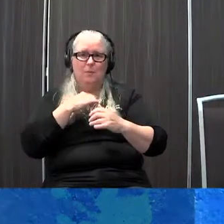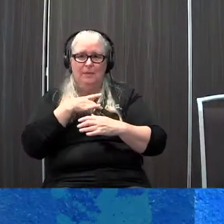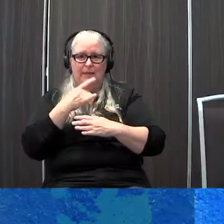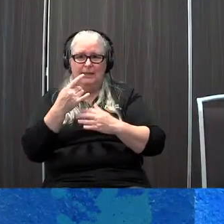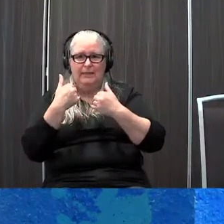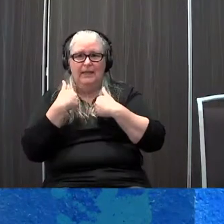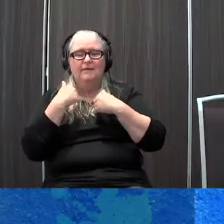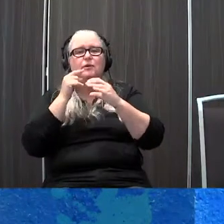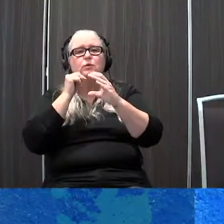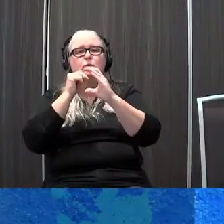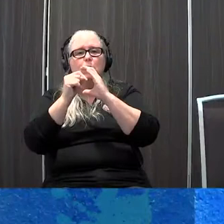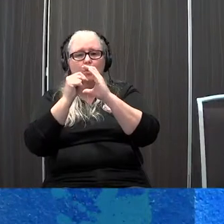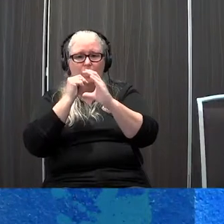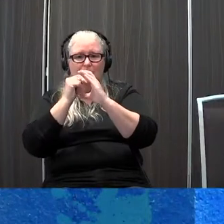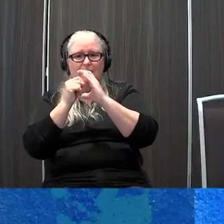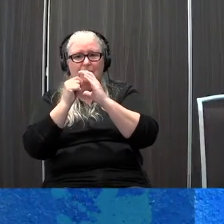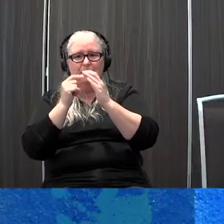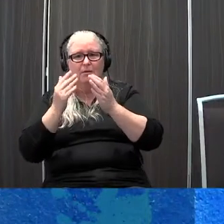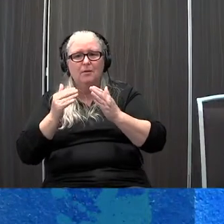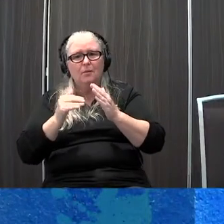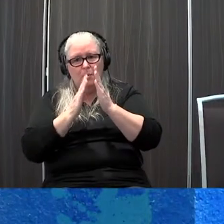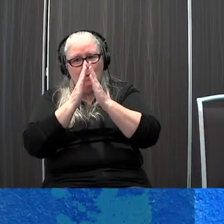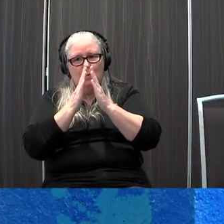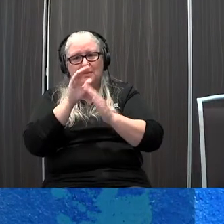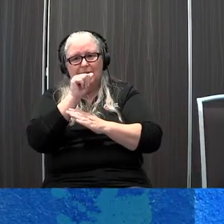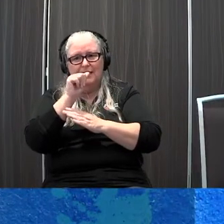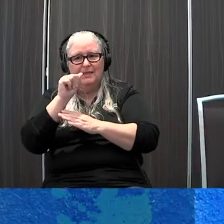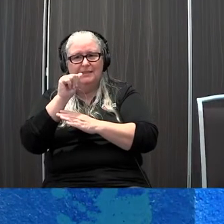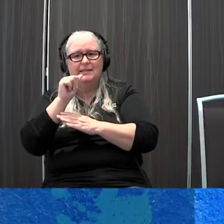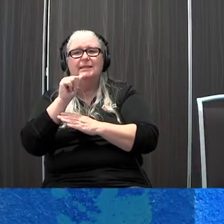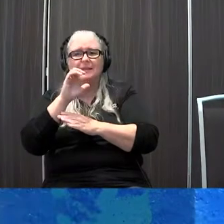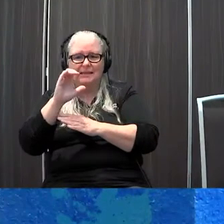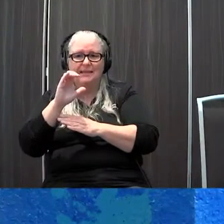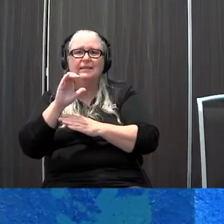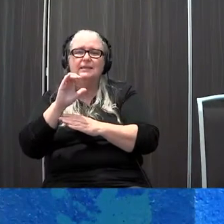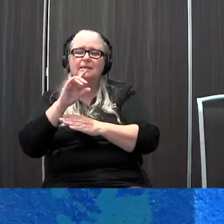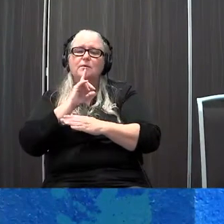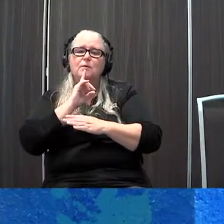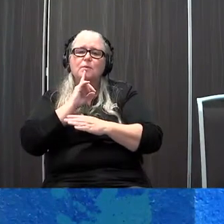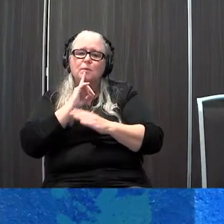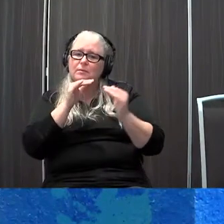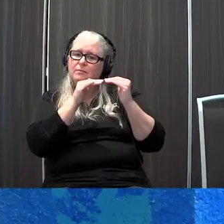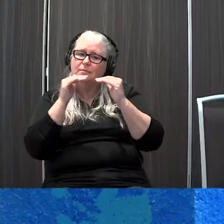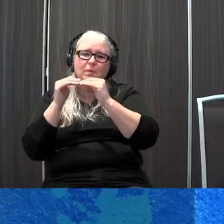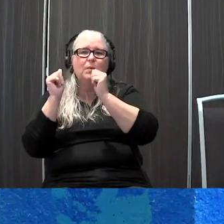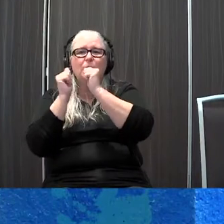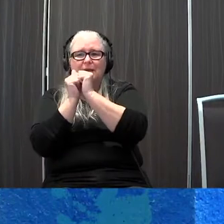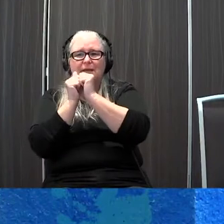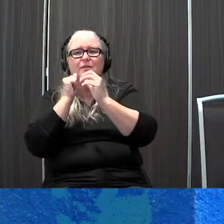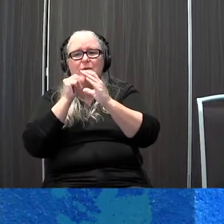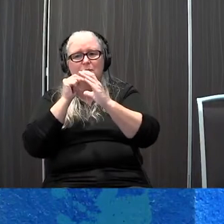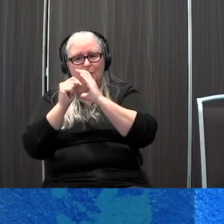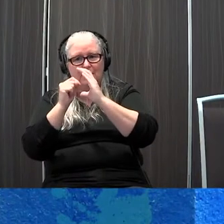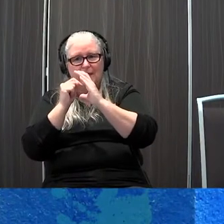total communication approach AAC is total communication and that can include